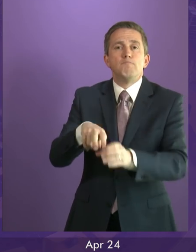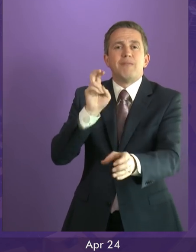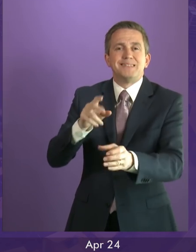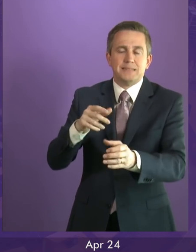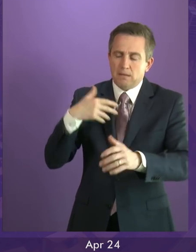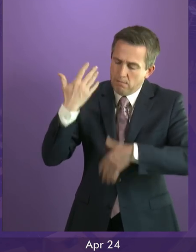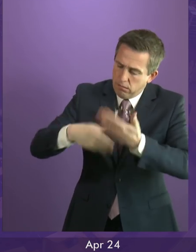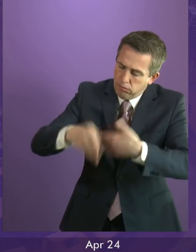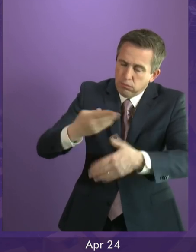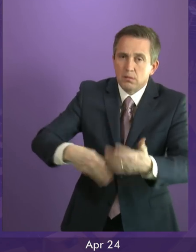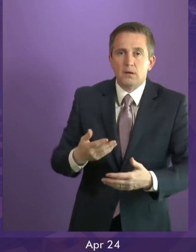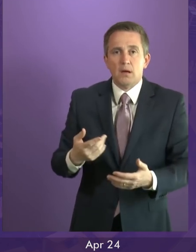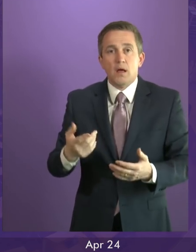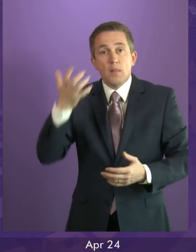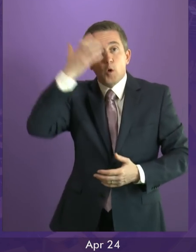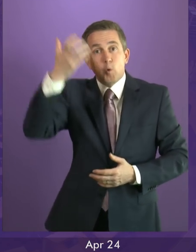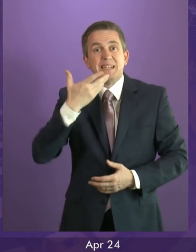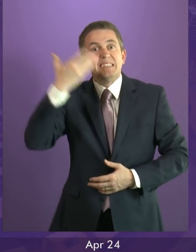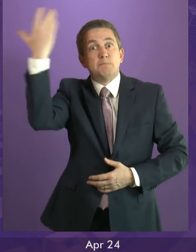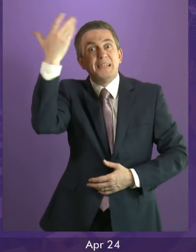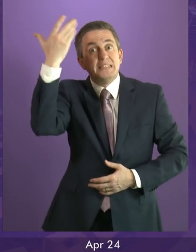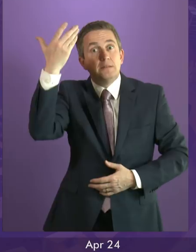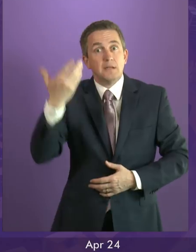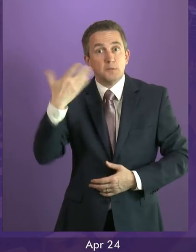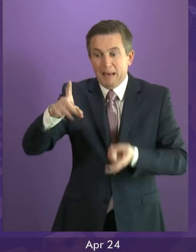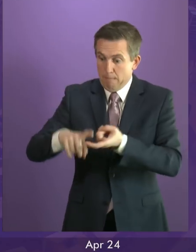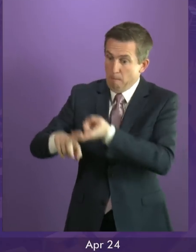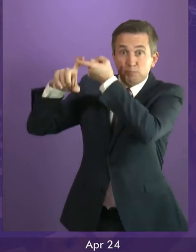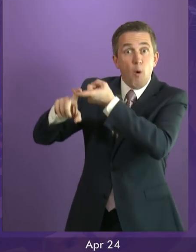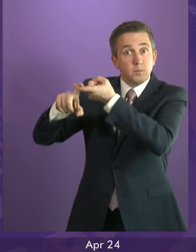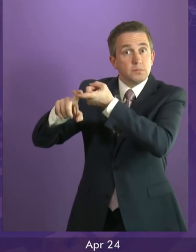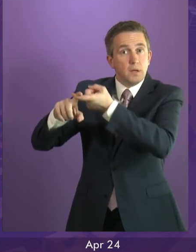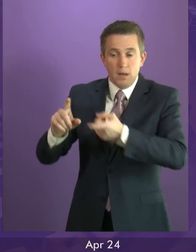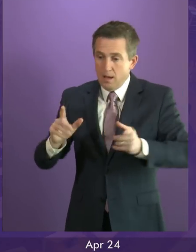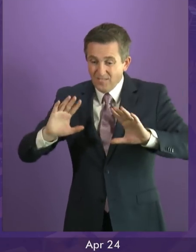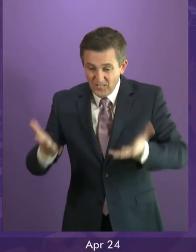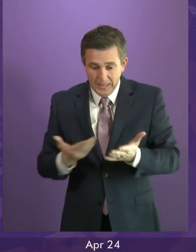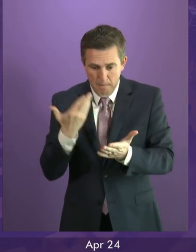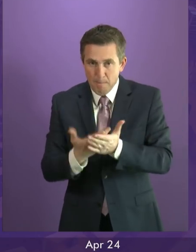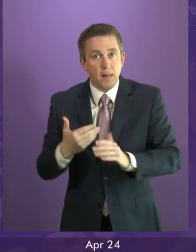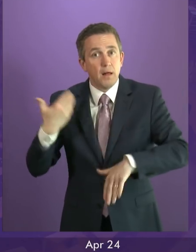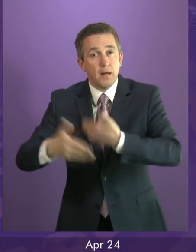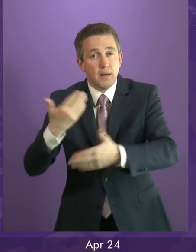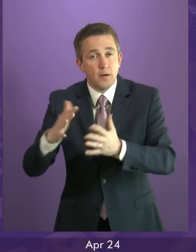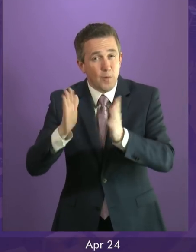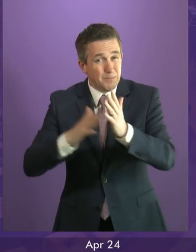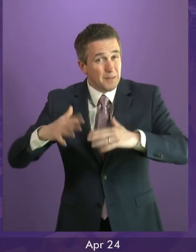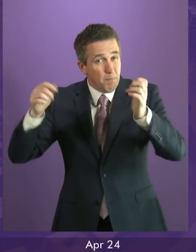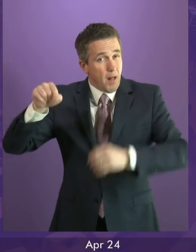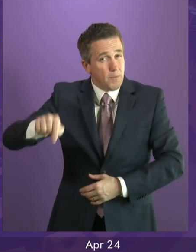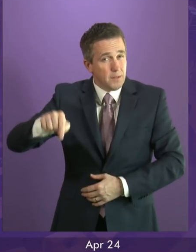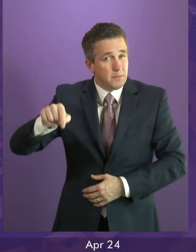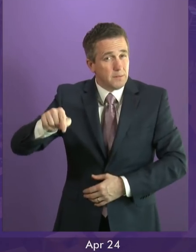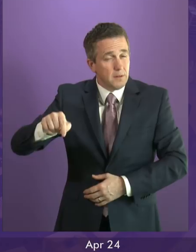Queen's Speech that is indefinitely postponed. And the only policy ideas in recent times, the one about